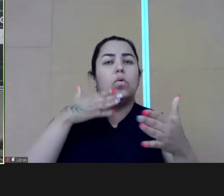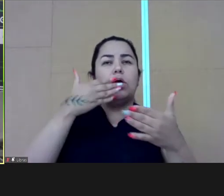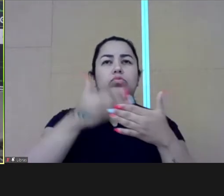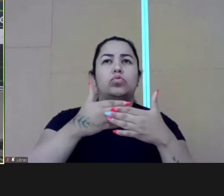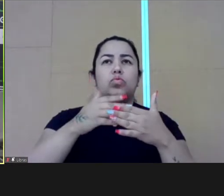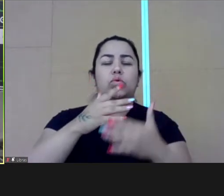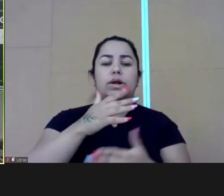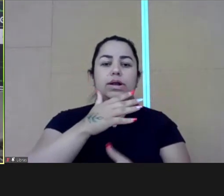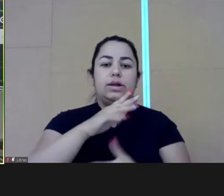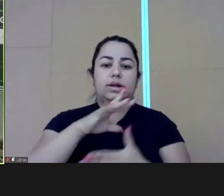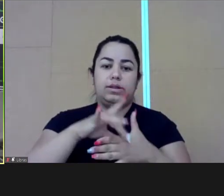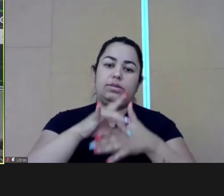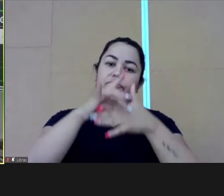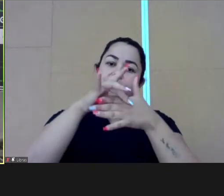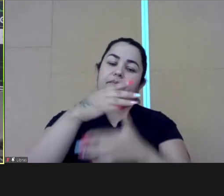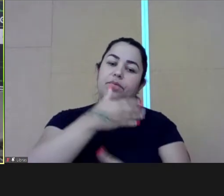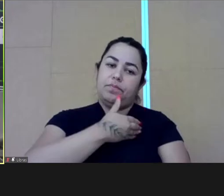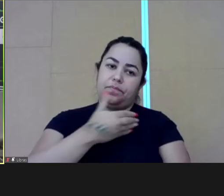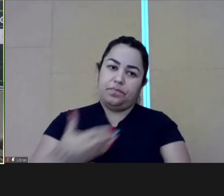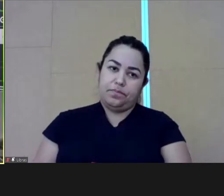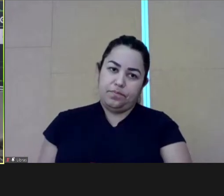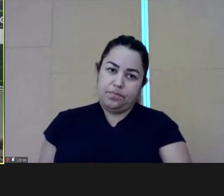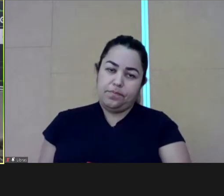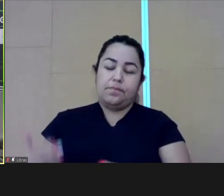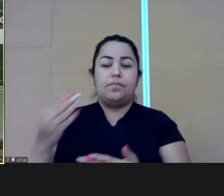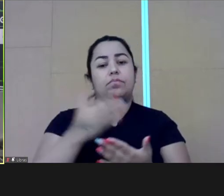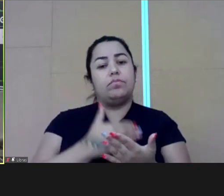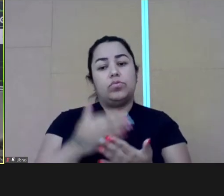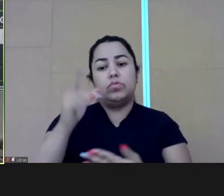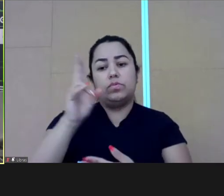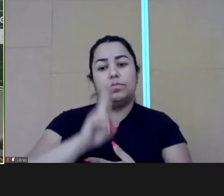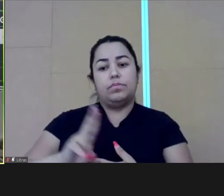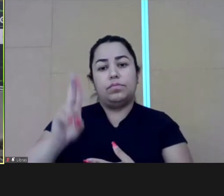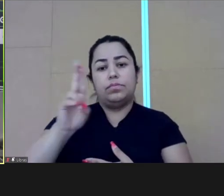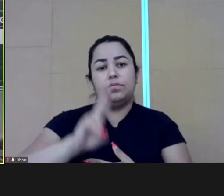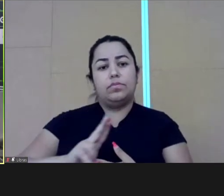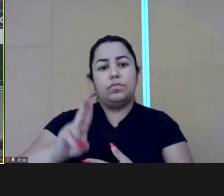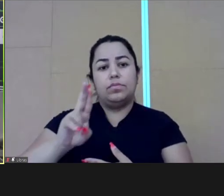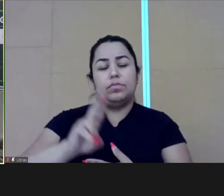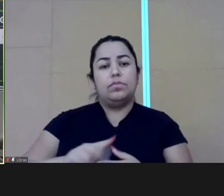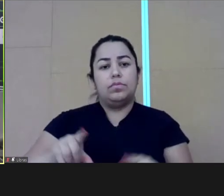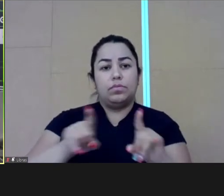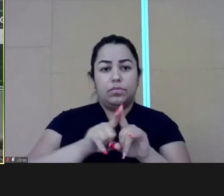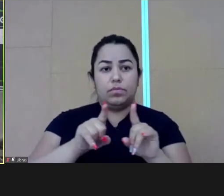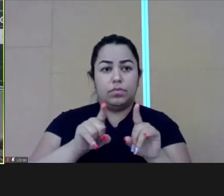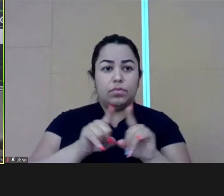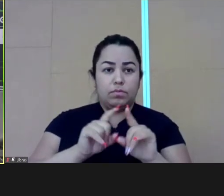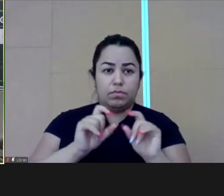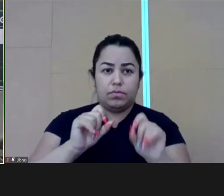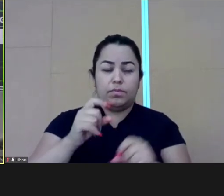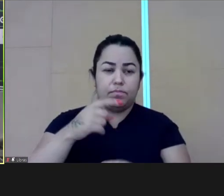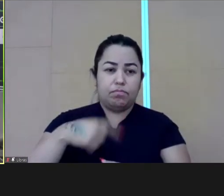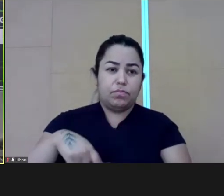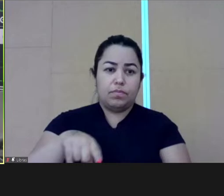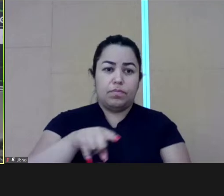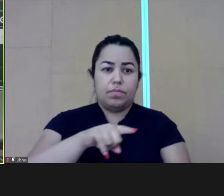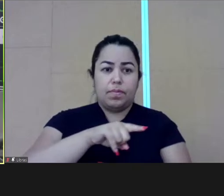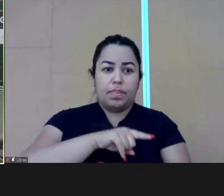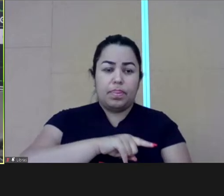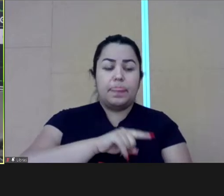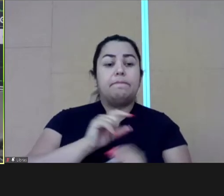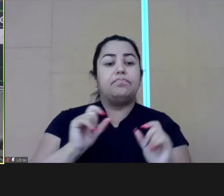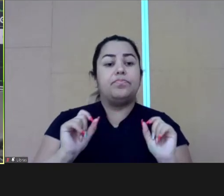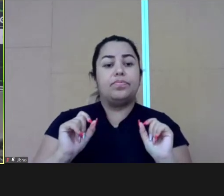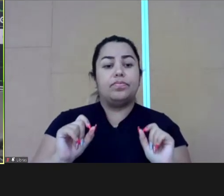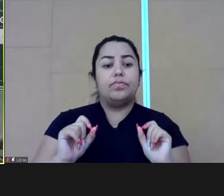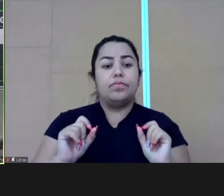the high executive, the public leader. And in the beginning, we used a lot of the international partnerships.